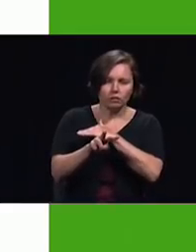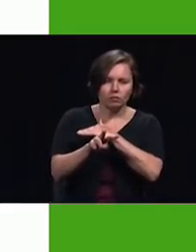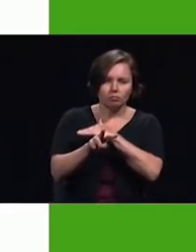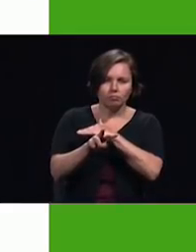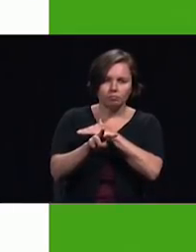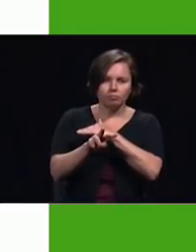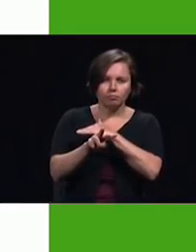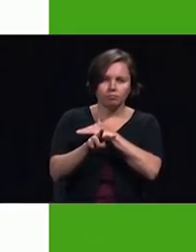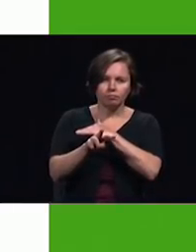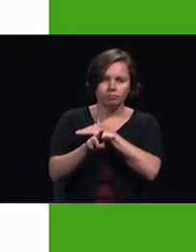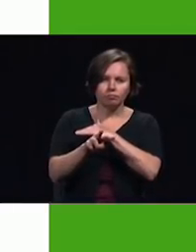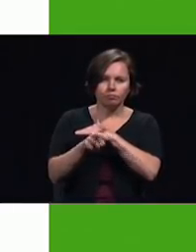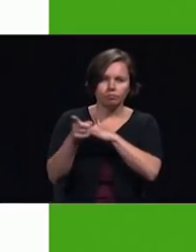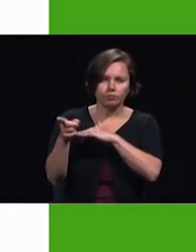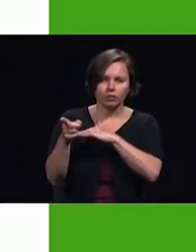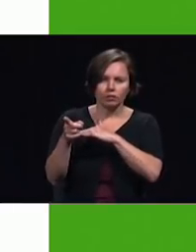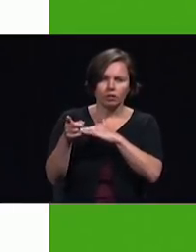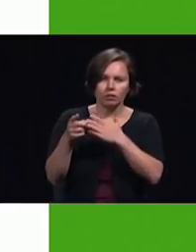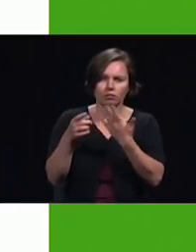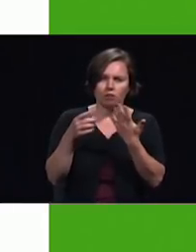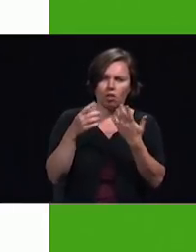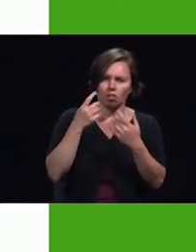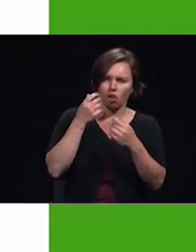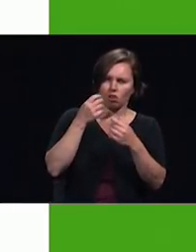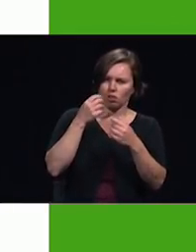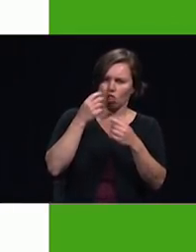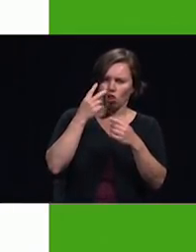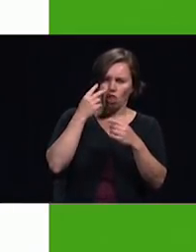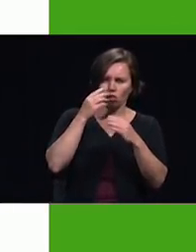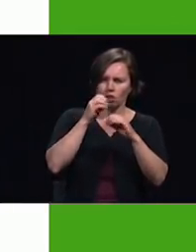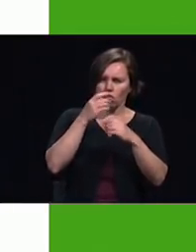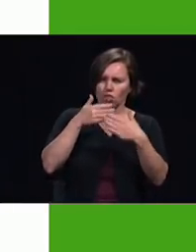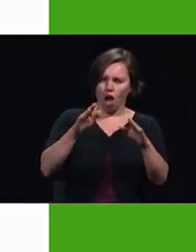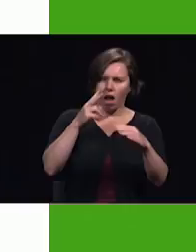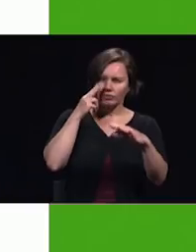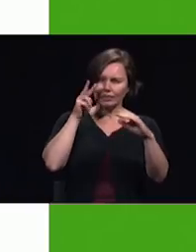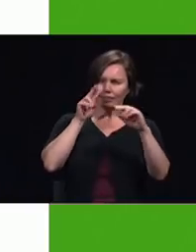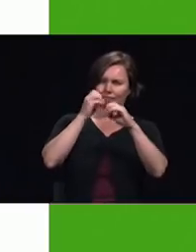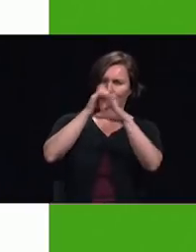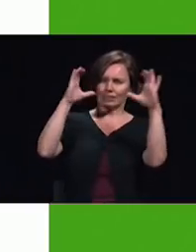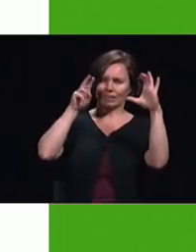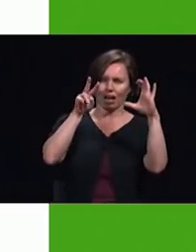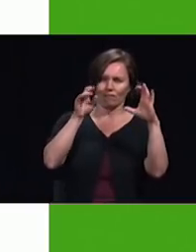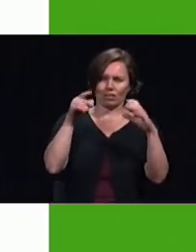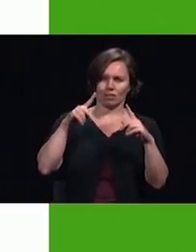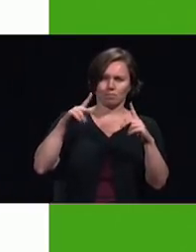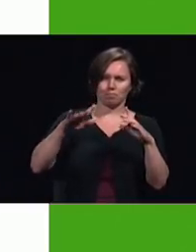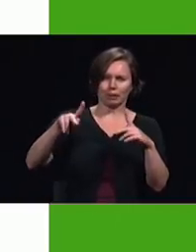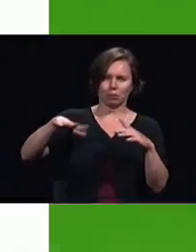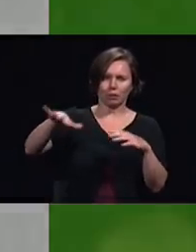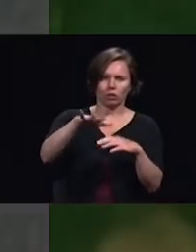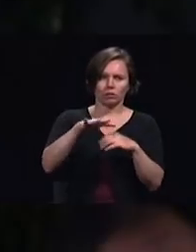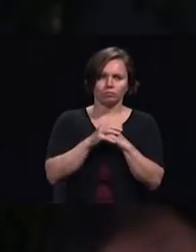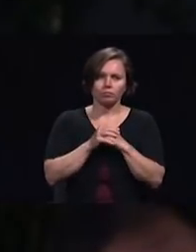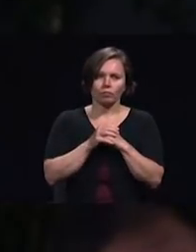lost sight of the infinitely greater value of the souls in that wretched city how often do we